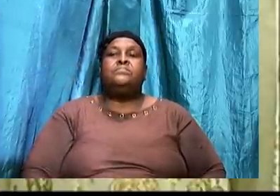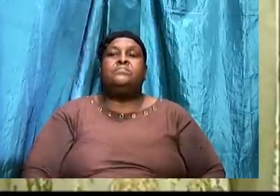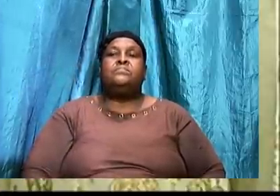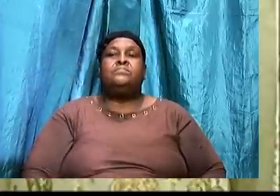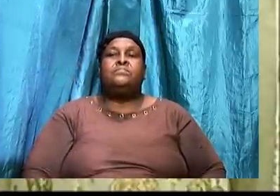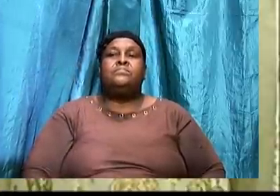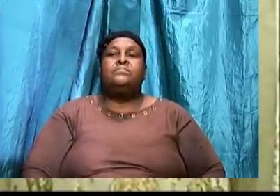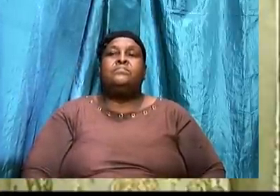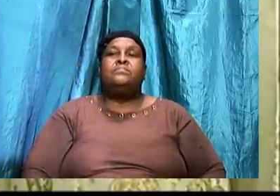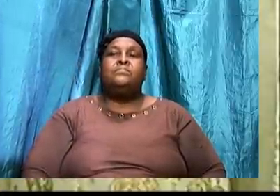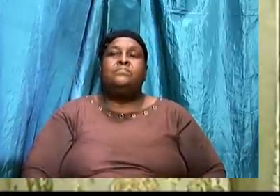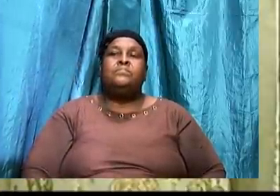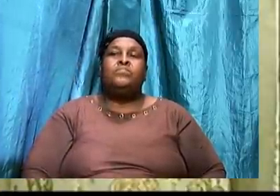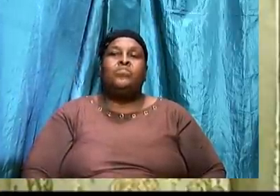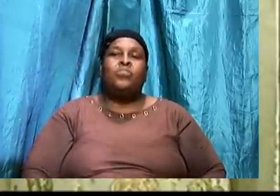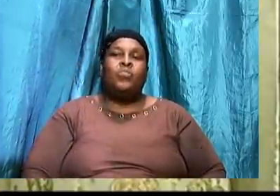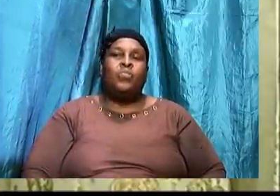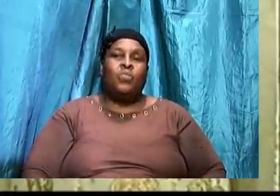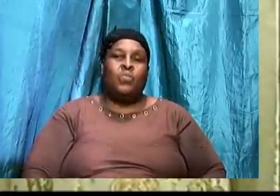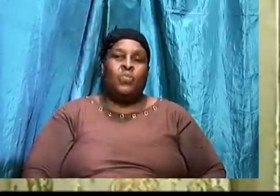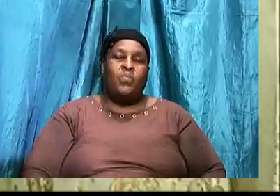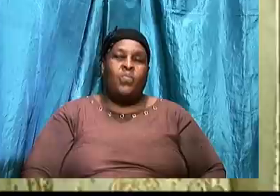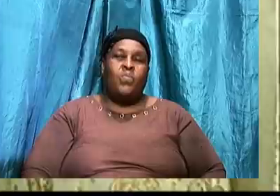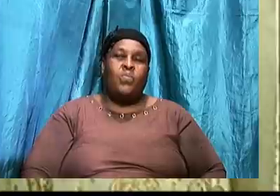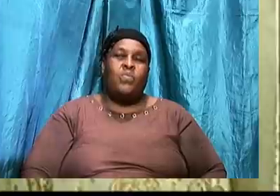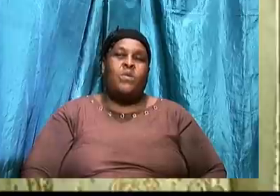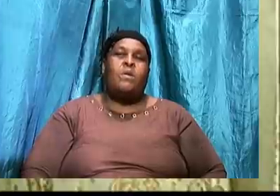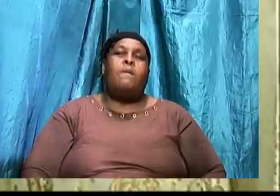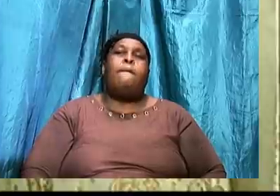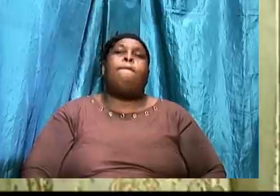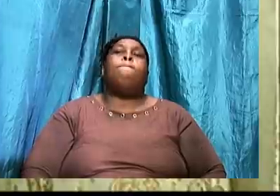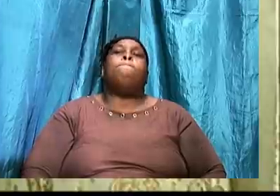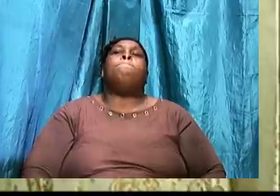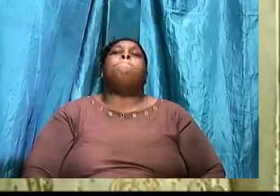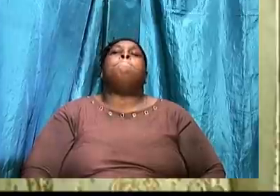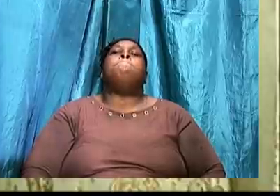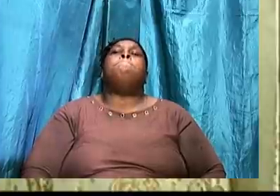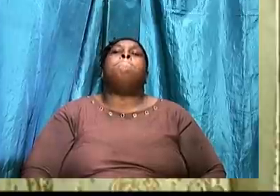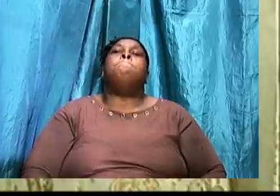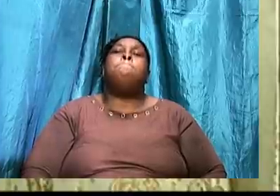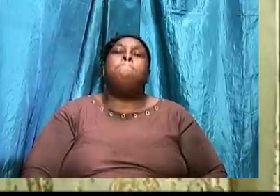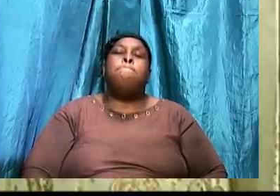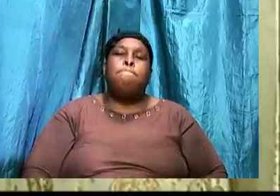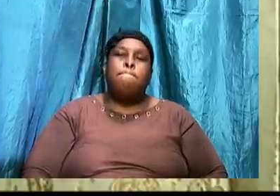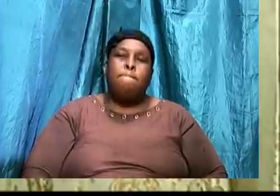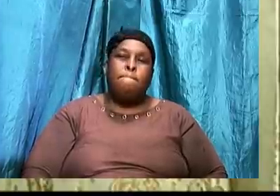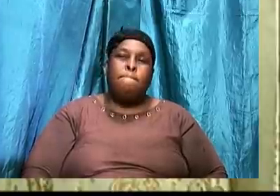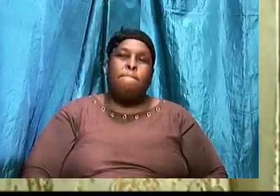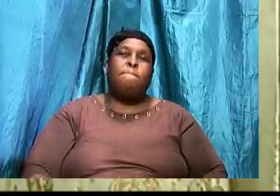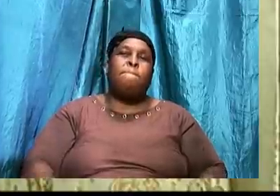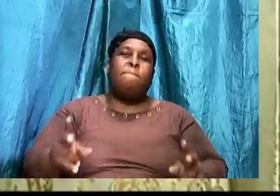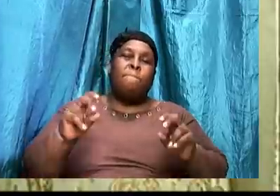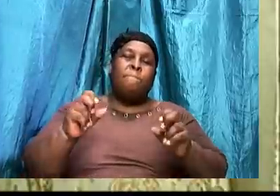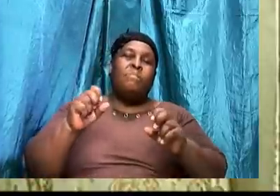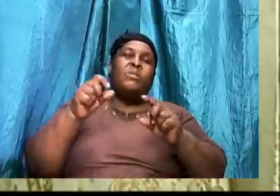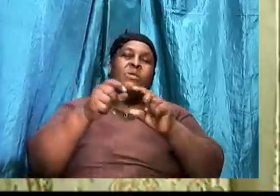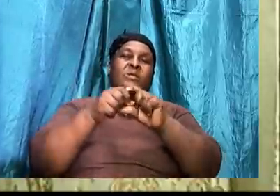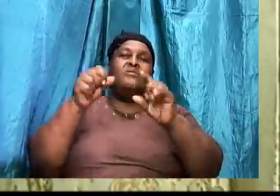And we are looking from verse 1 through to verse 8. So the context of the scripture.